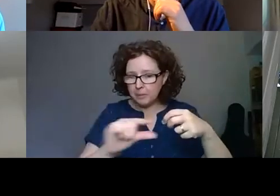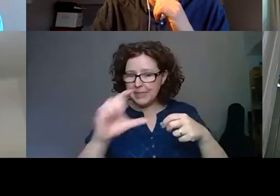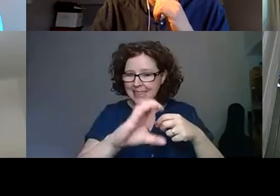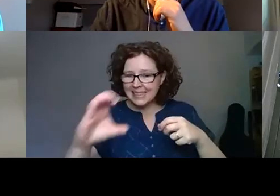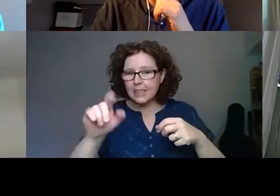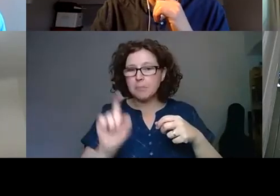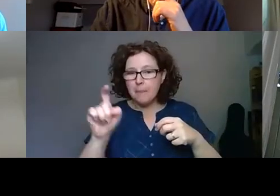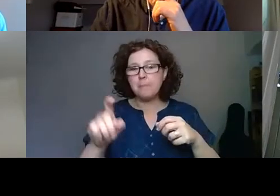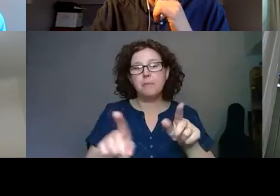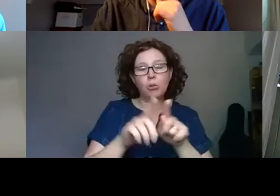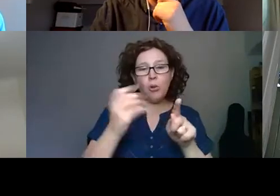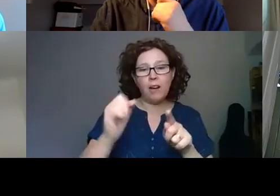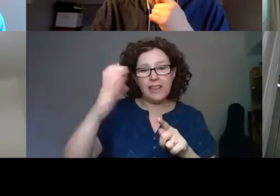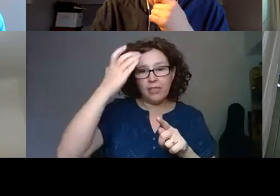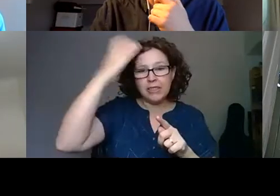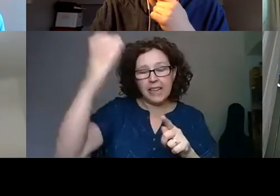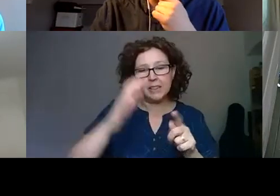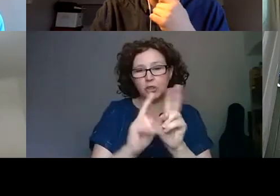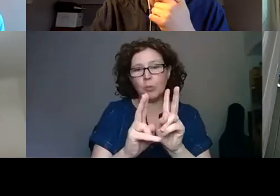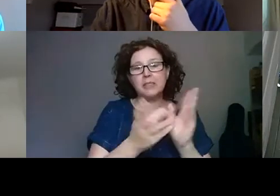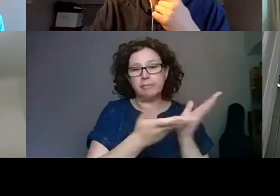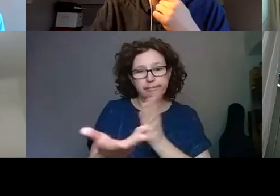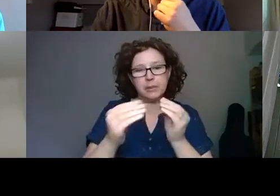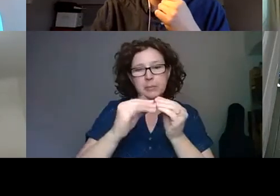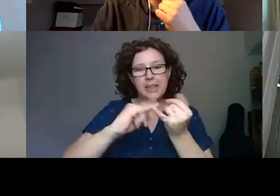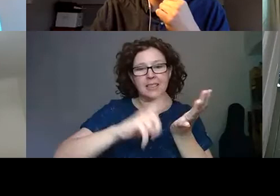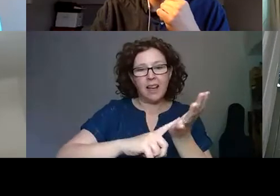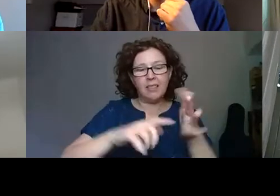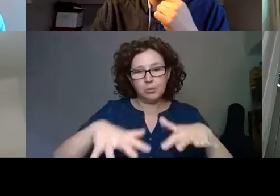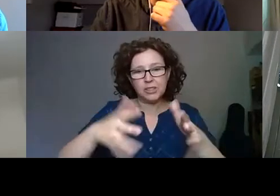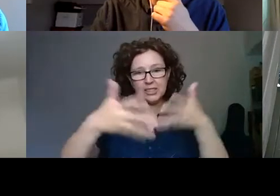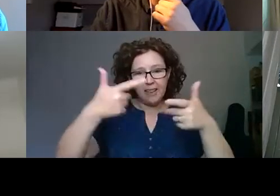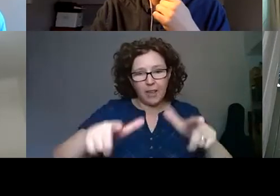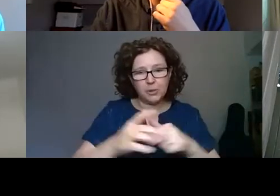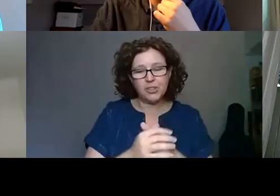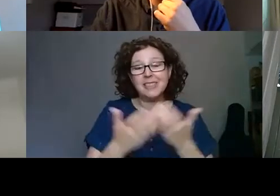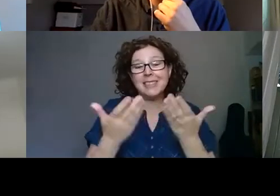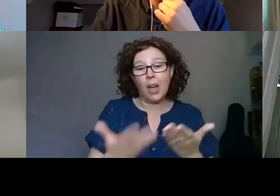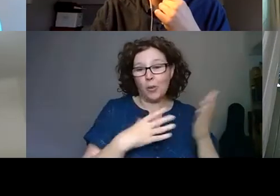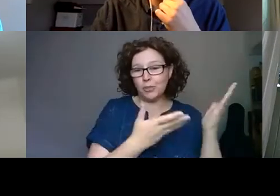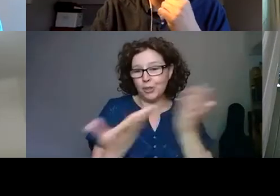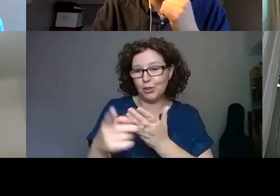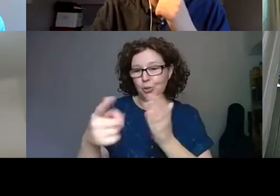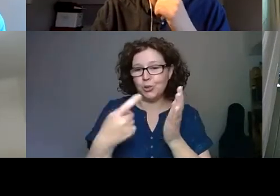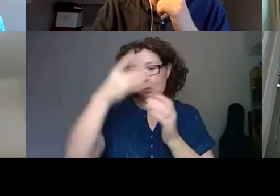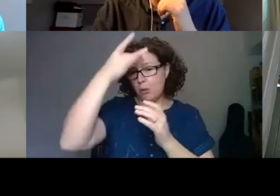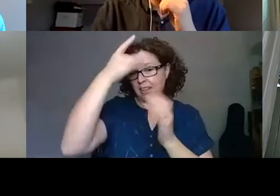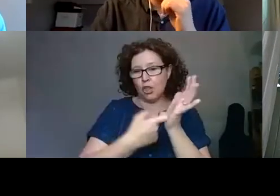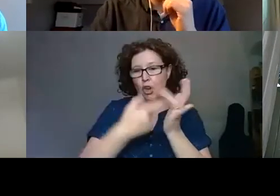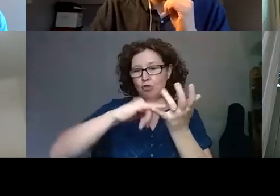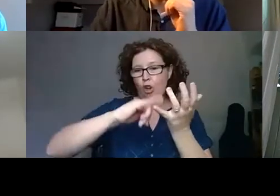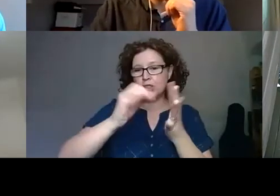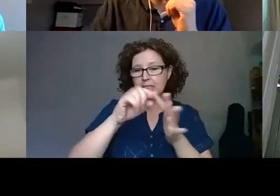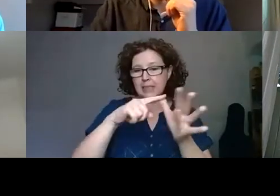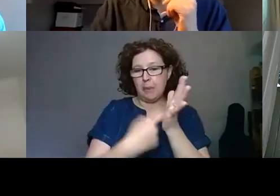Additionally, Catherine King is providing British Sign Language. Please now allow me to introduce Professor Ross Parry, who will